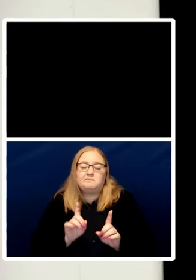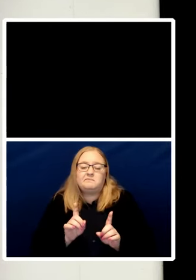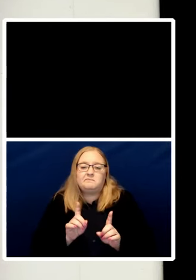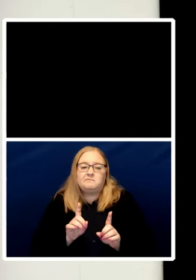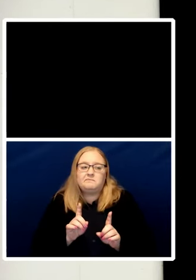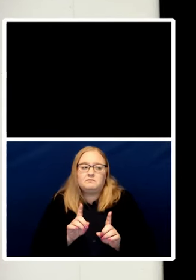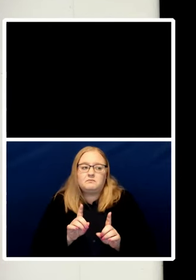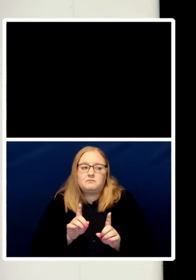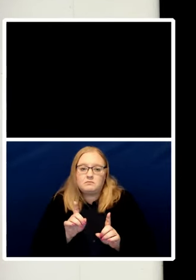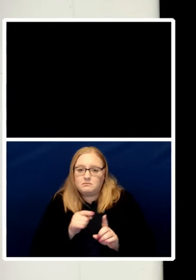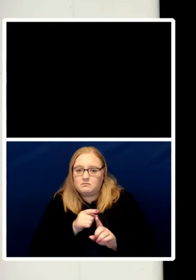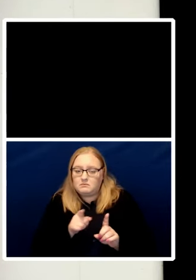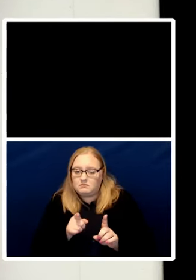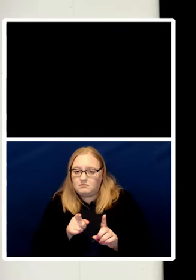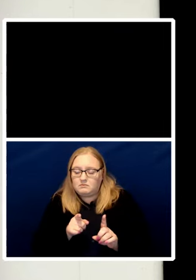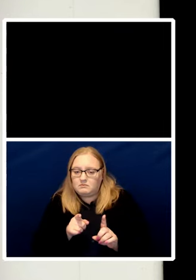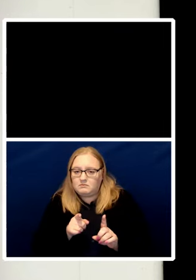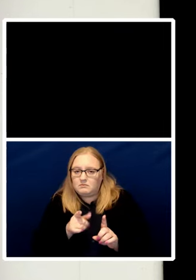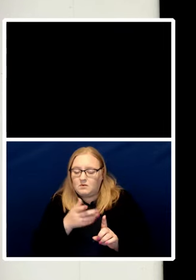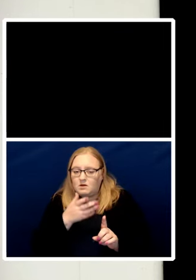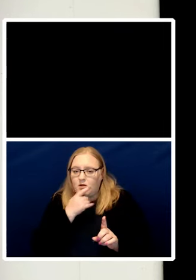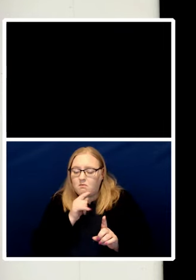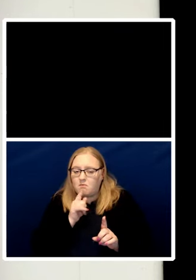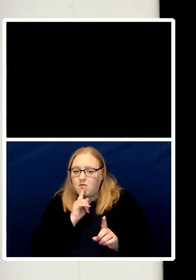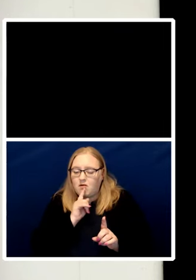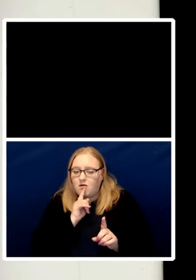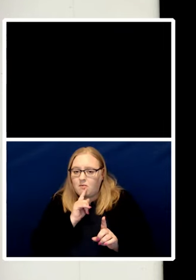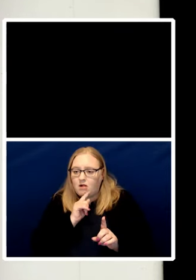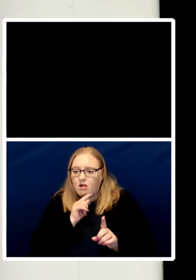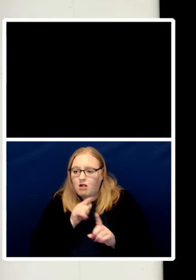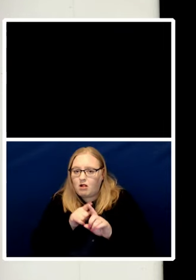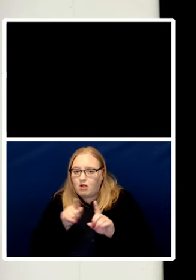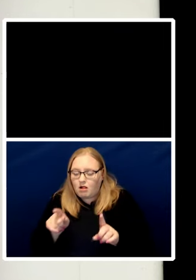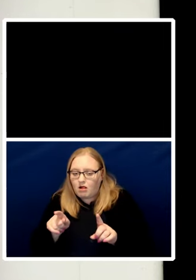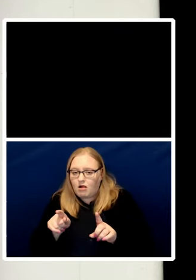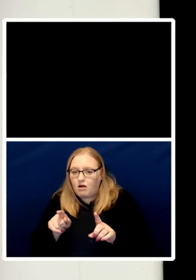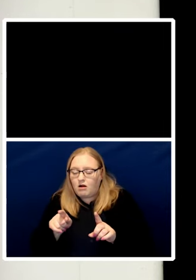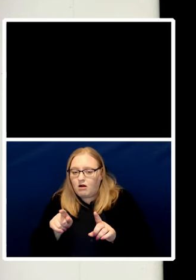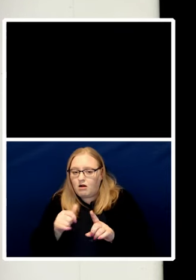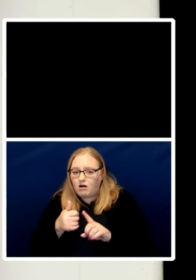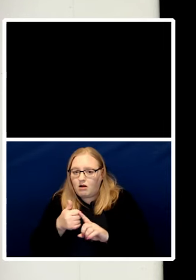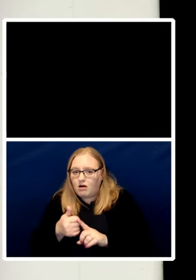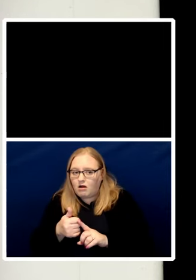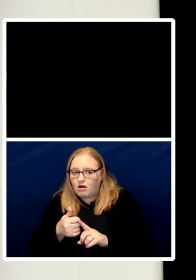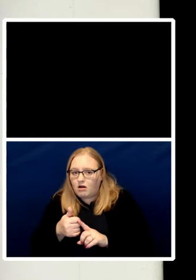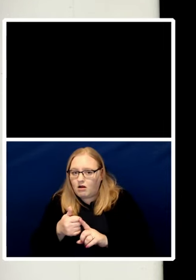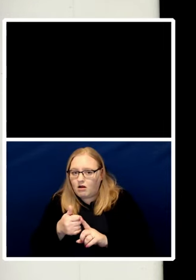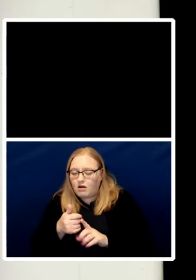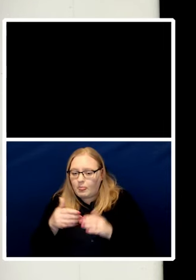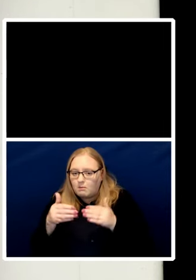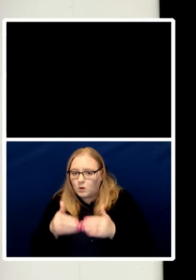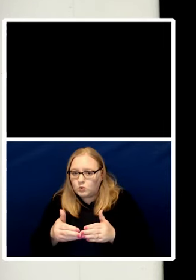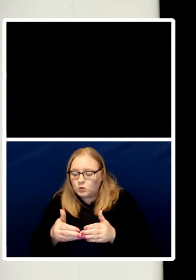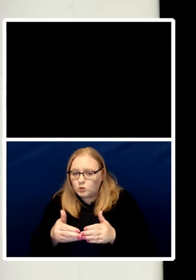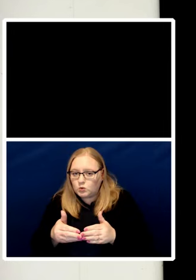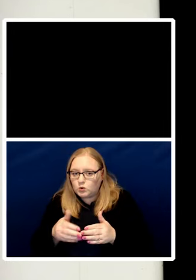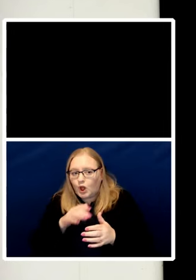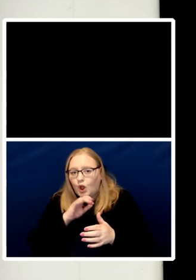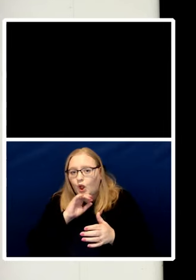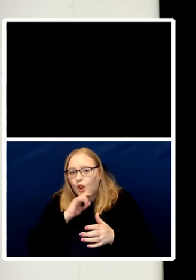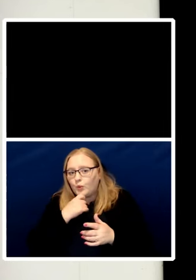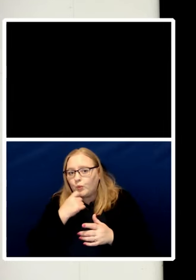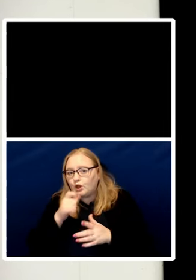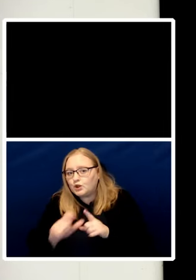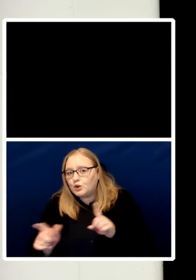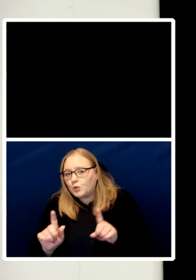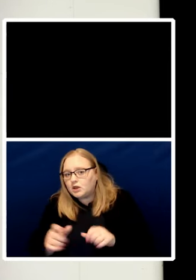people in the boats and he hemmed and hawed for a bit but she pursued it past the normal minute and he admitted he would let them drown he